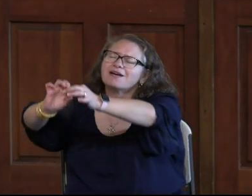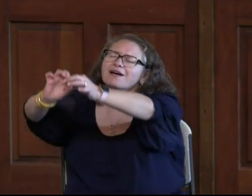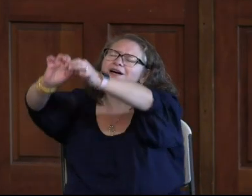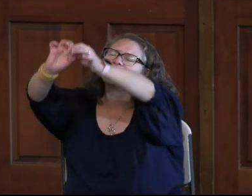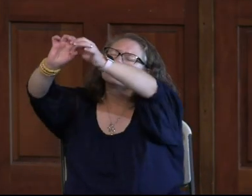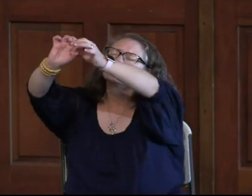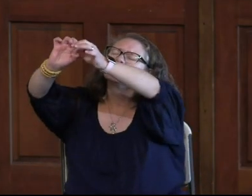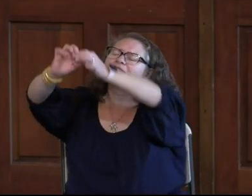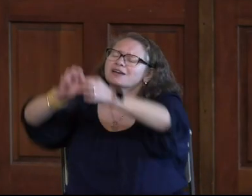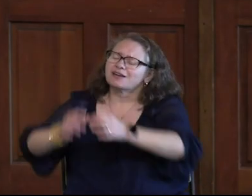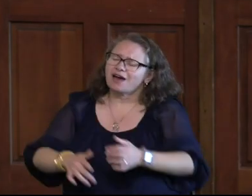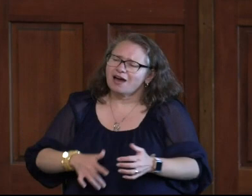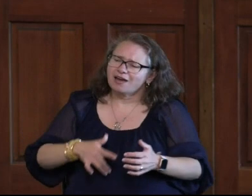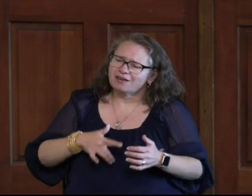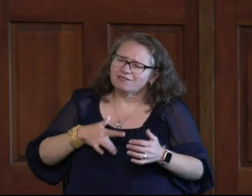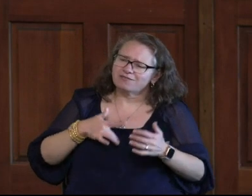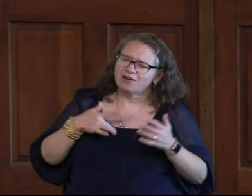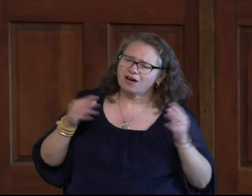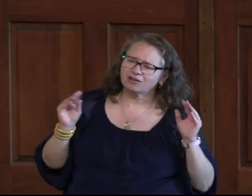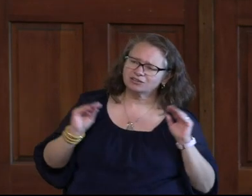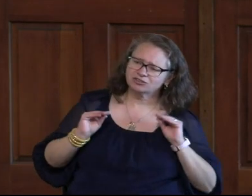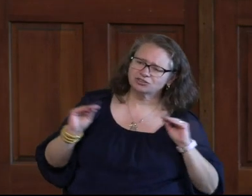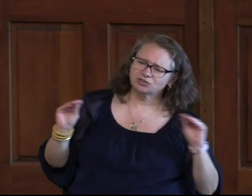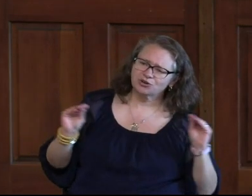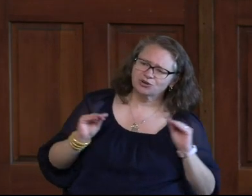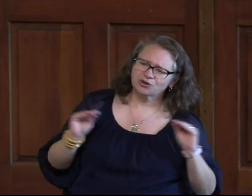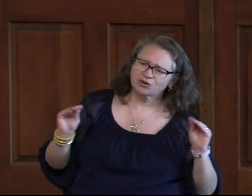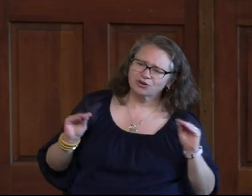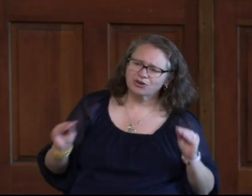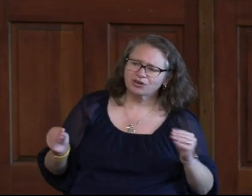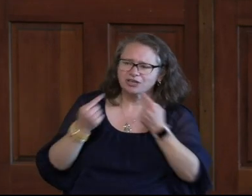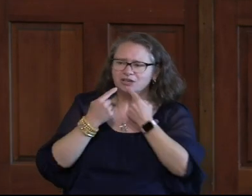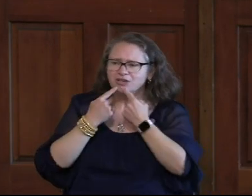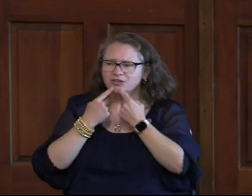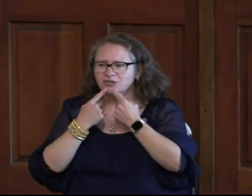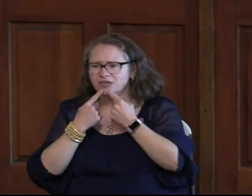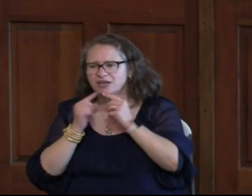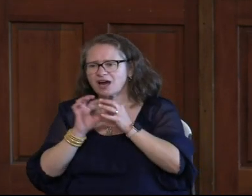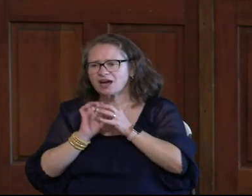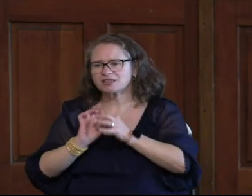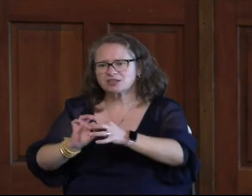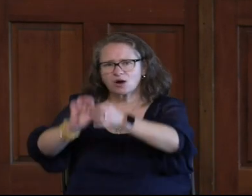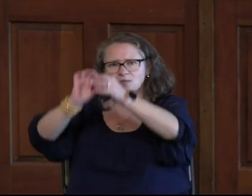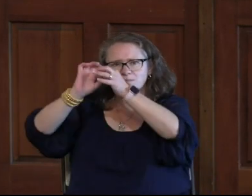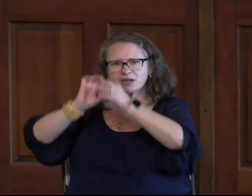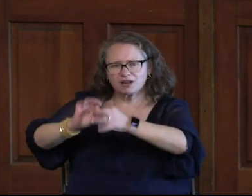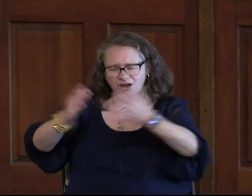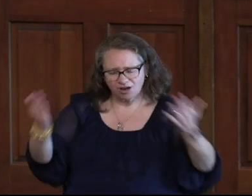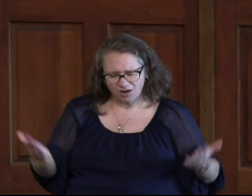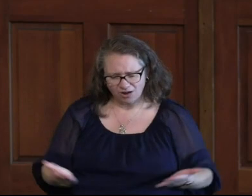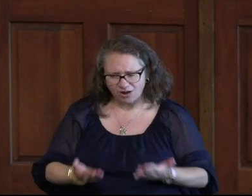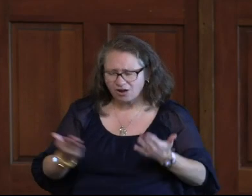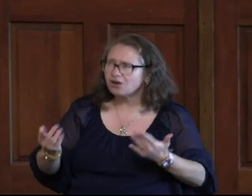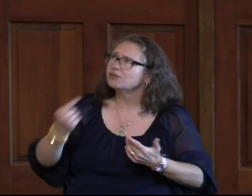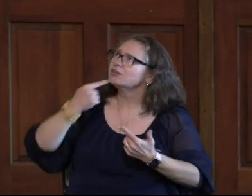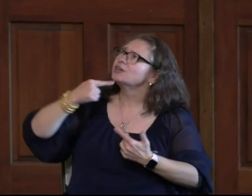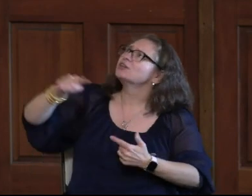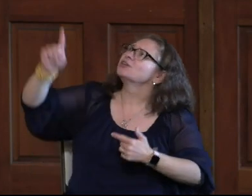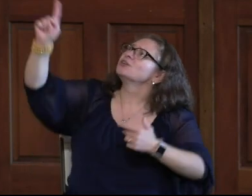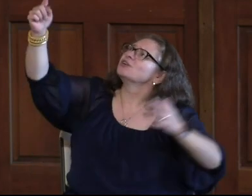held when I am falling short And when I don't belong,